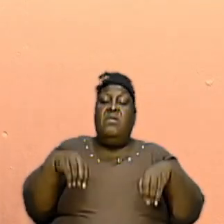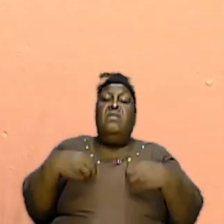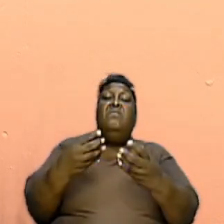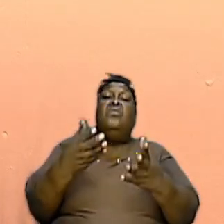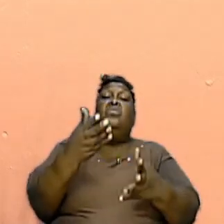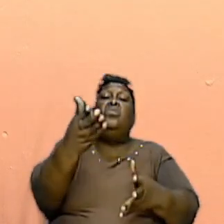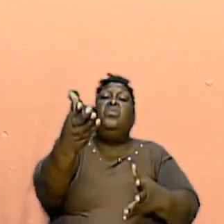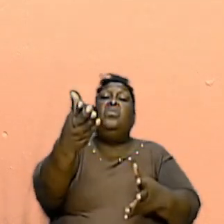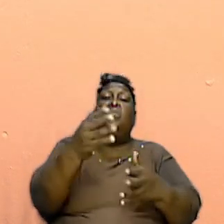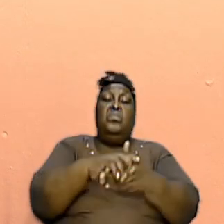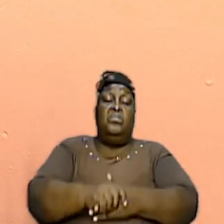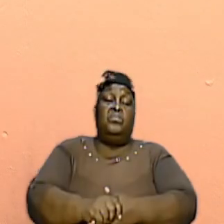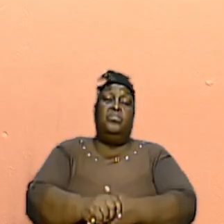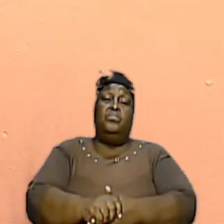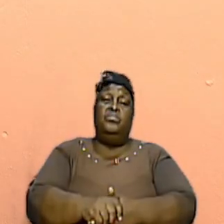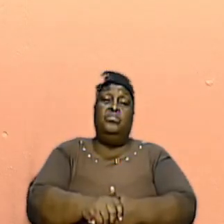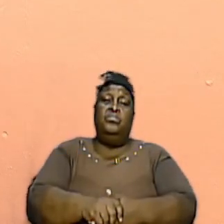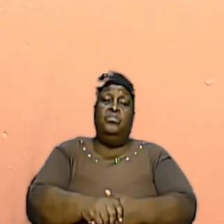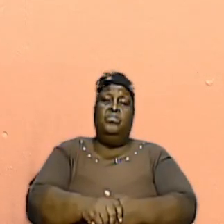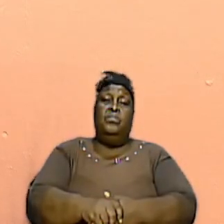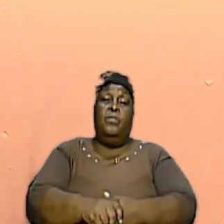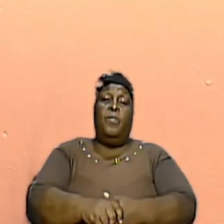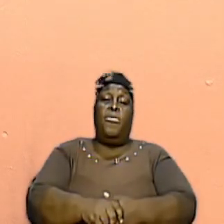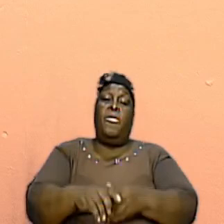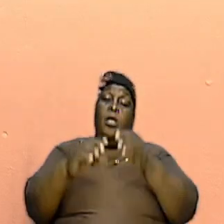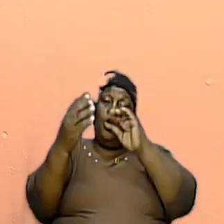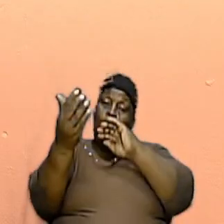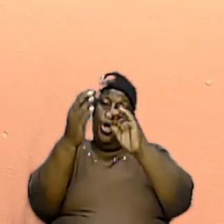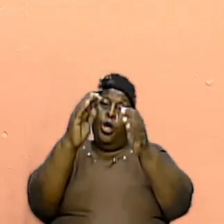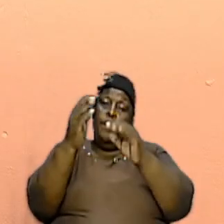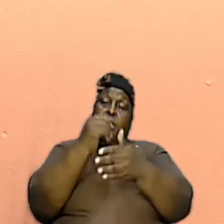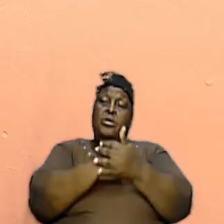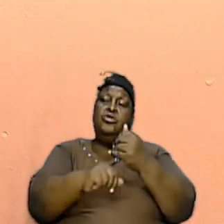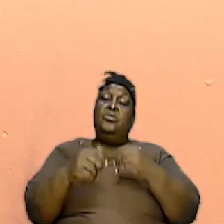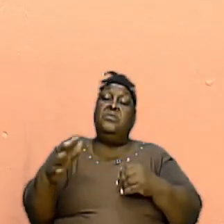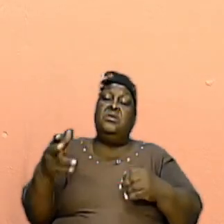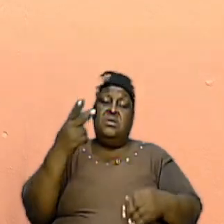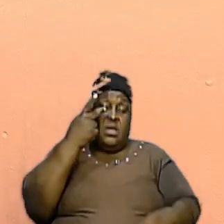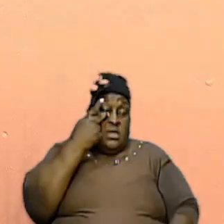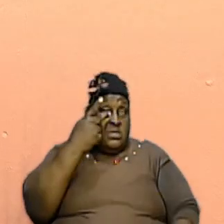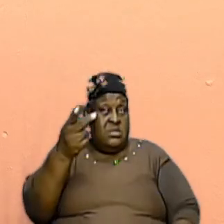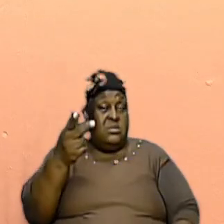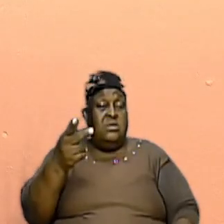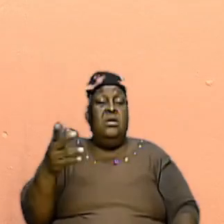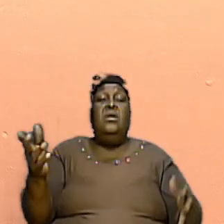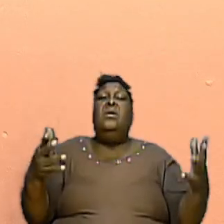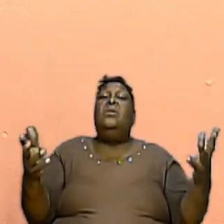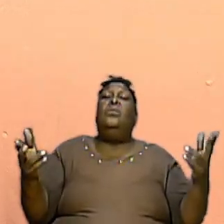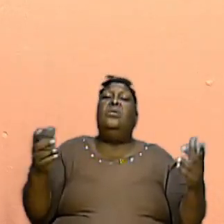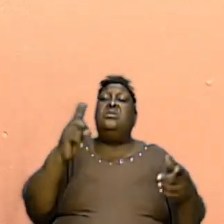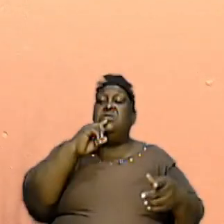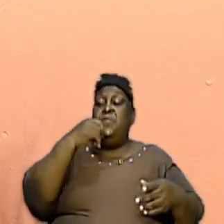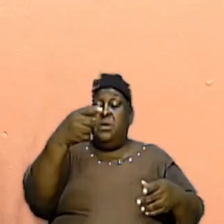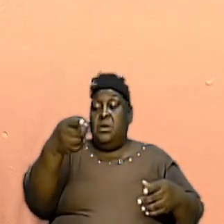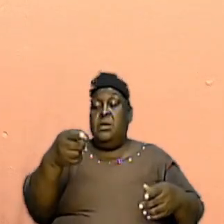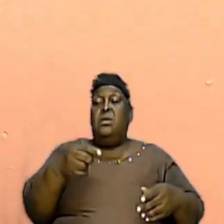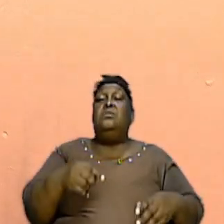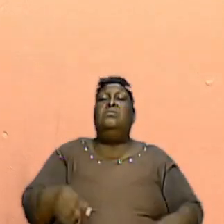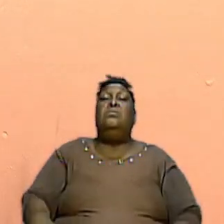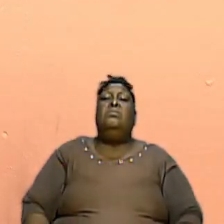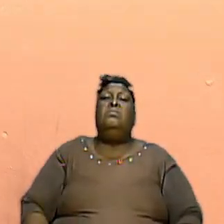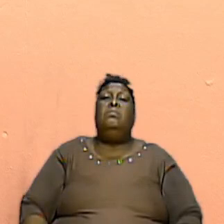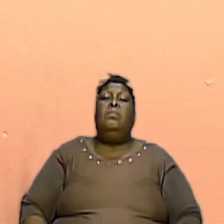and we are going to compare some things and we are going to see exactly what I'm talking about. So brethren beloved,